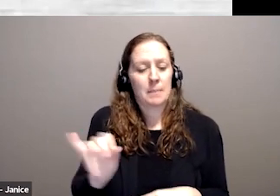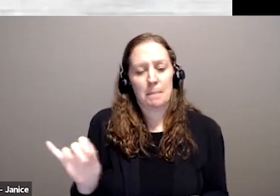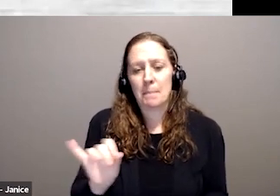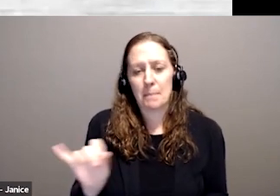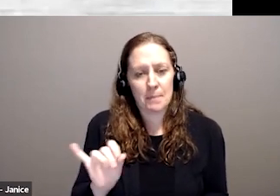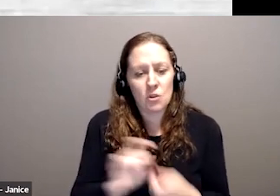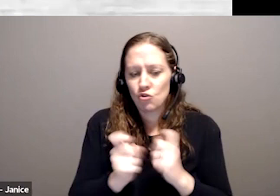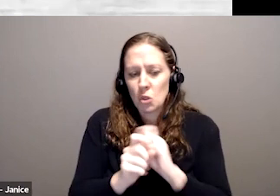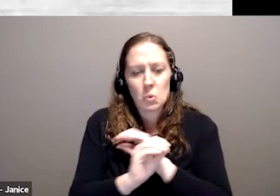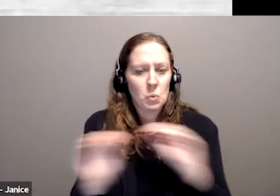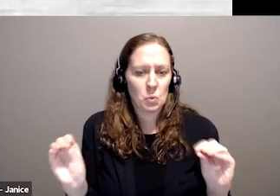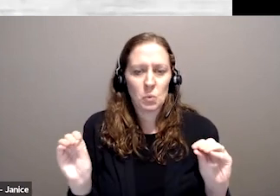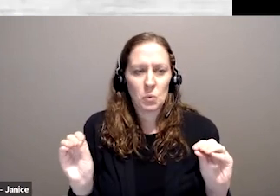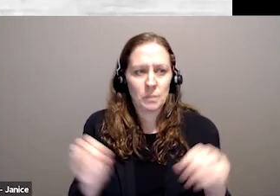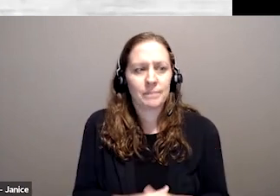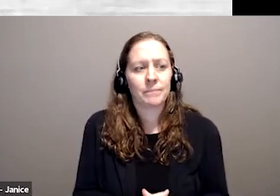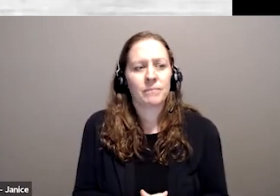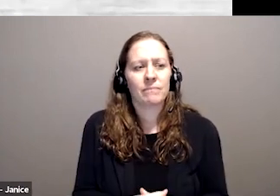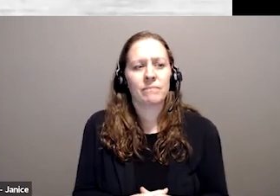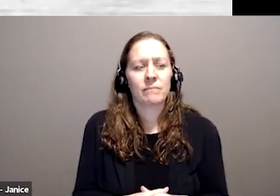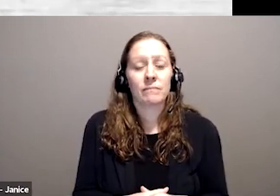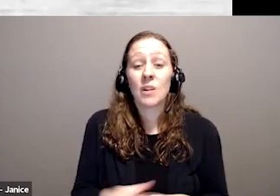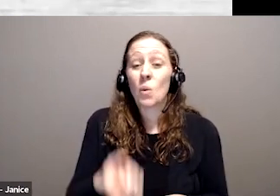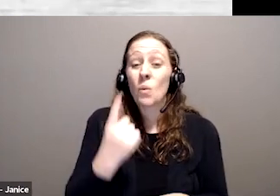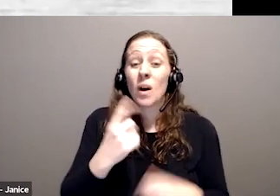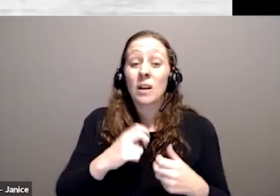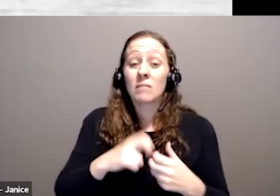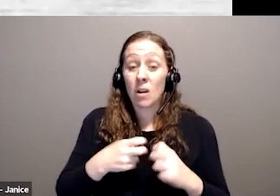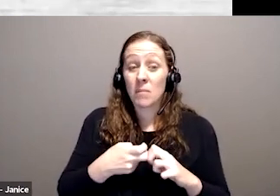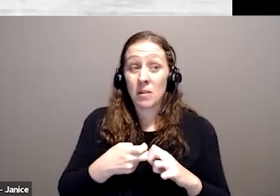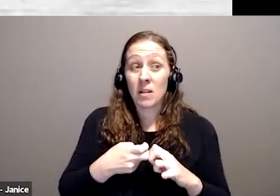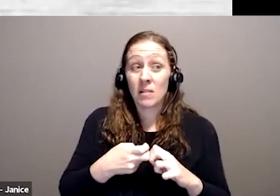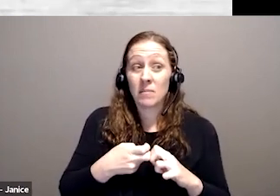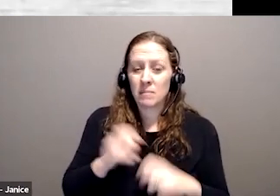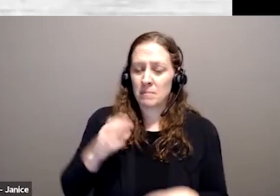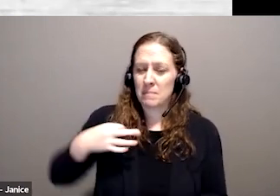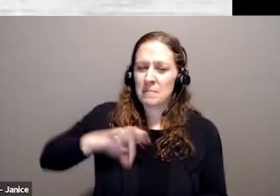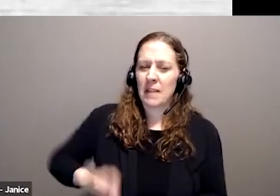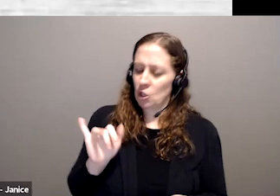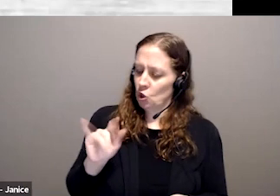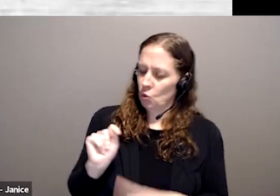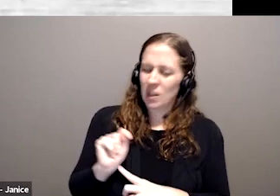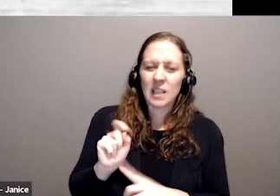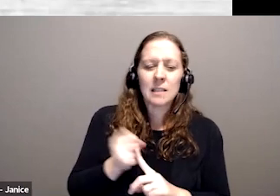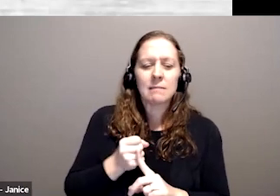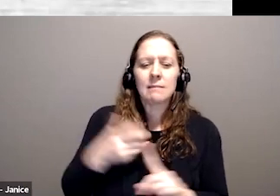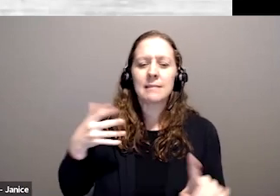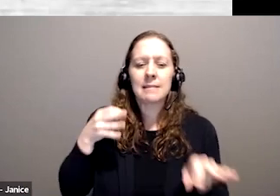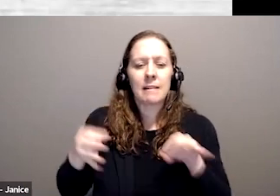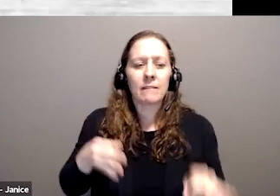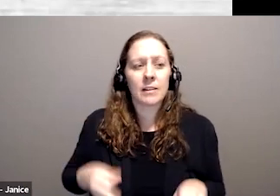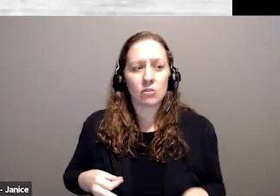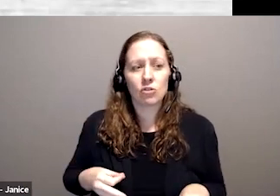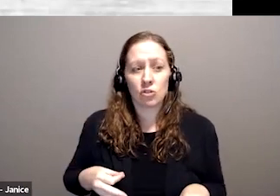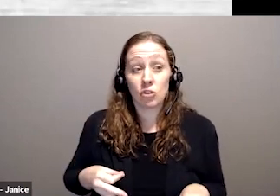So, definition, one issue relates to the definition of the benefit unit. In terms of